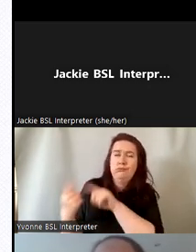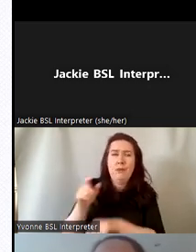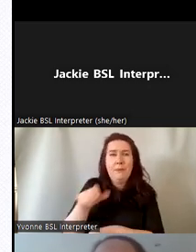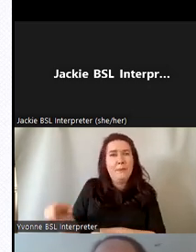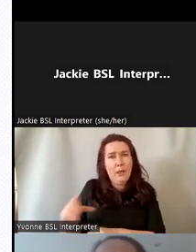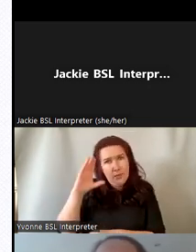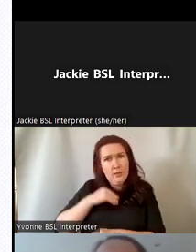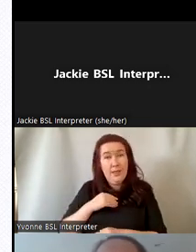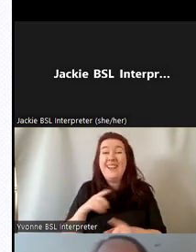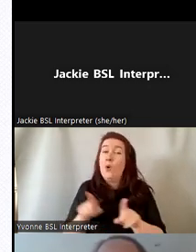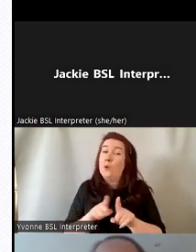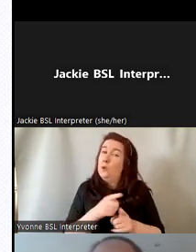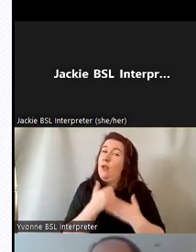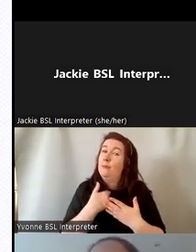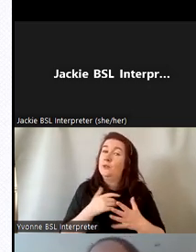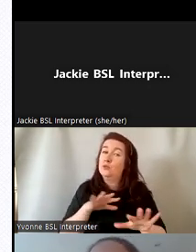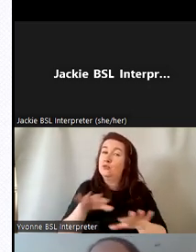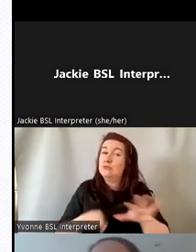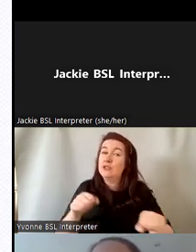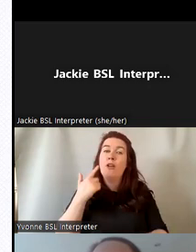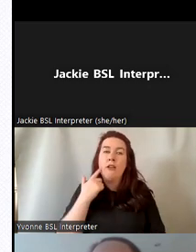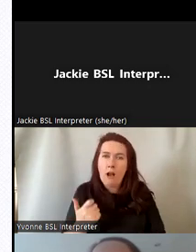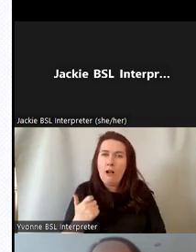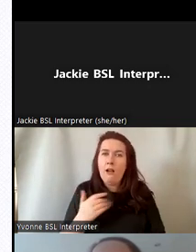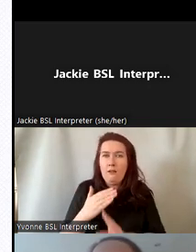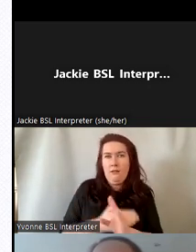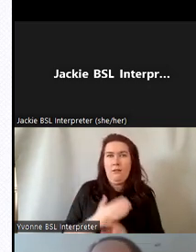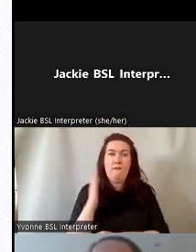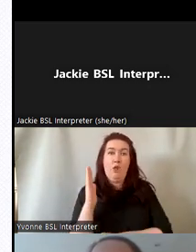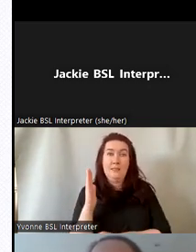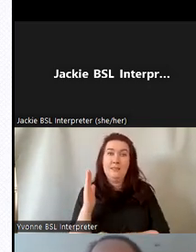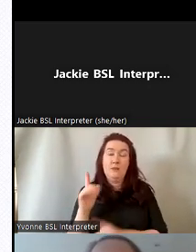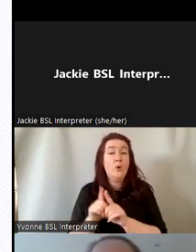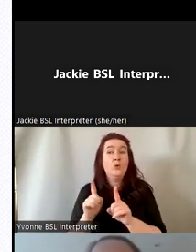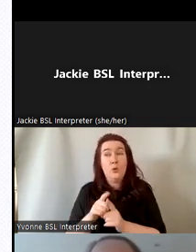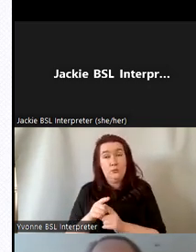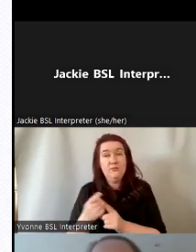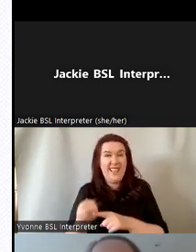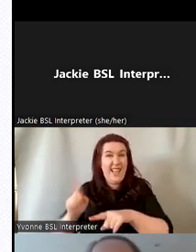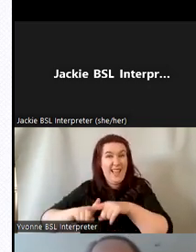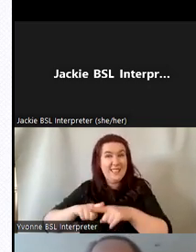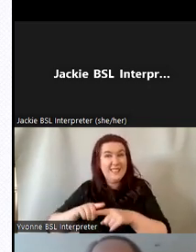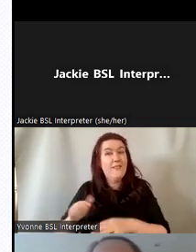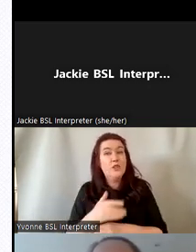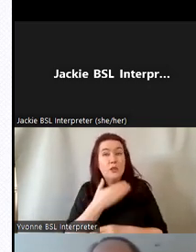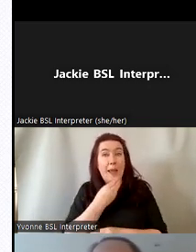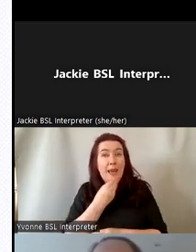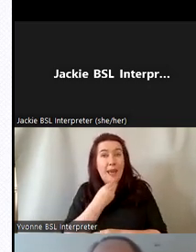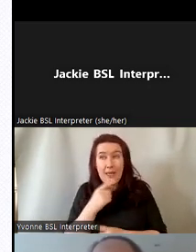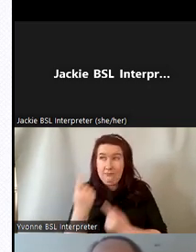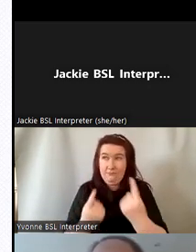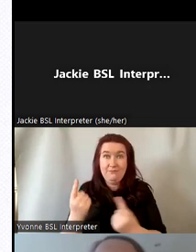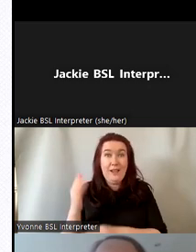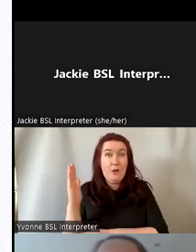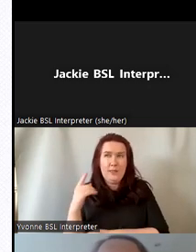reach out to younger volunteers and to experienced fishermen so we've got two or three ex-fishermen amongst our volunteer cohort and they are